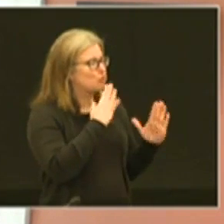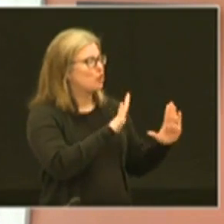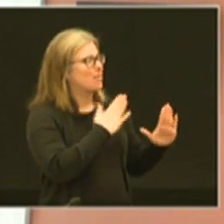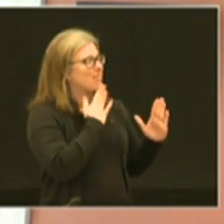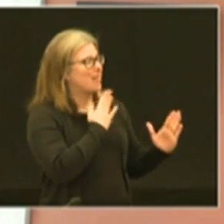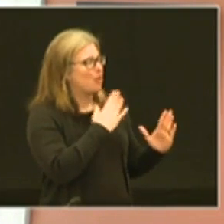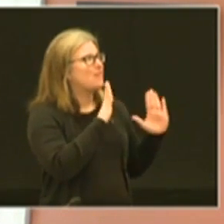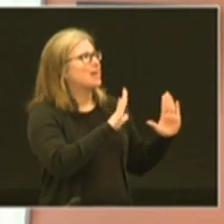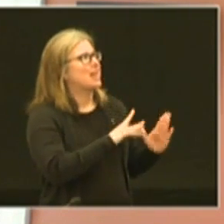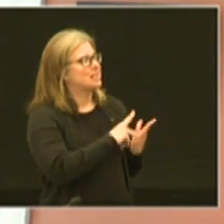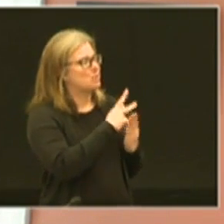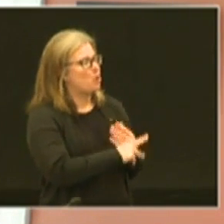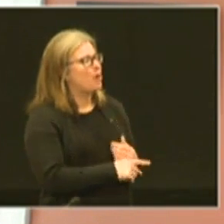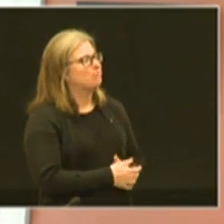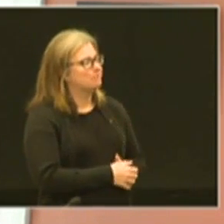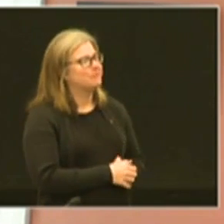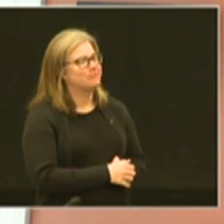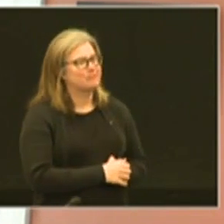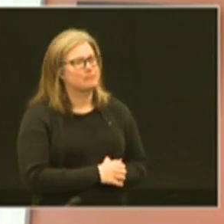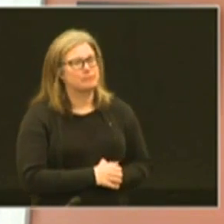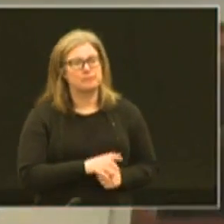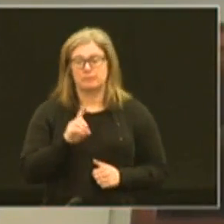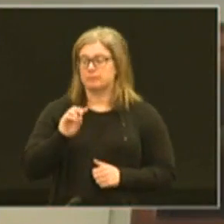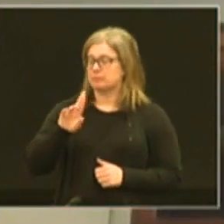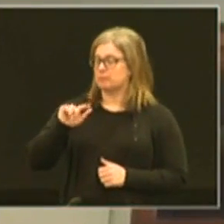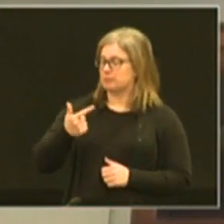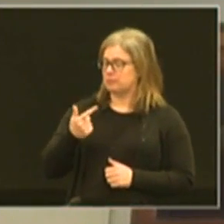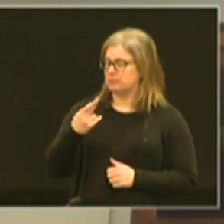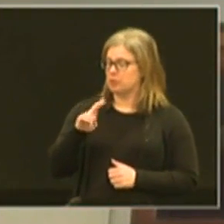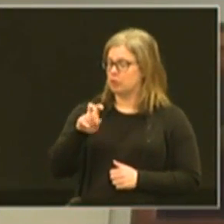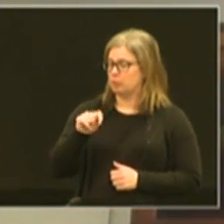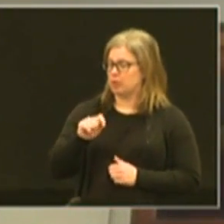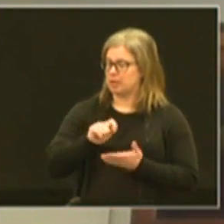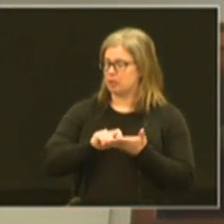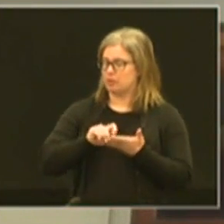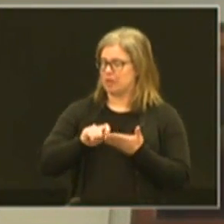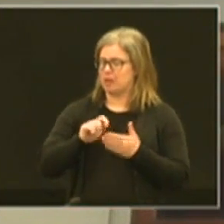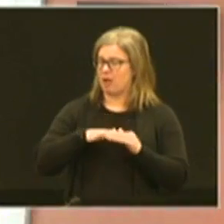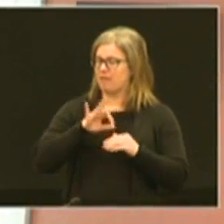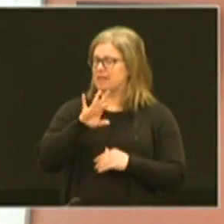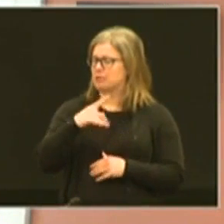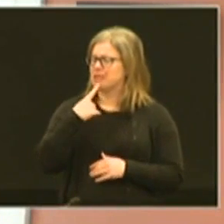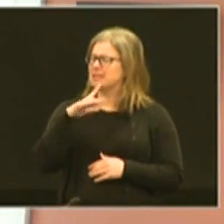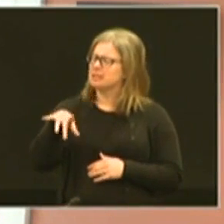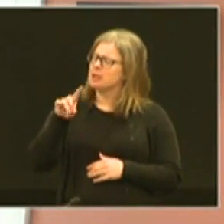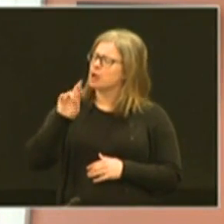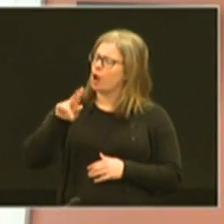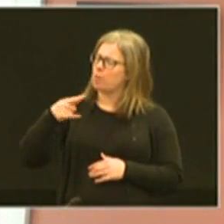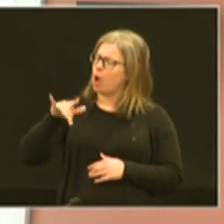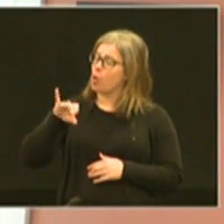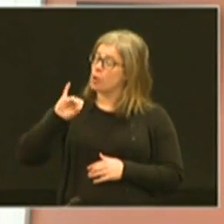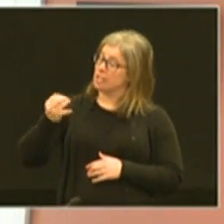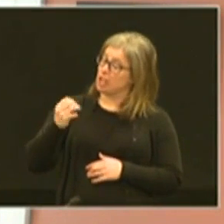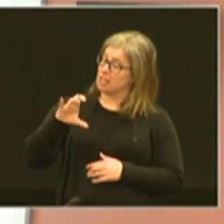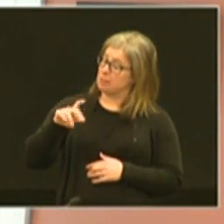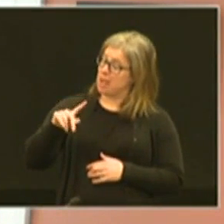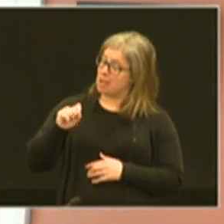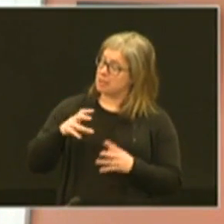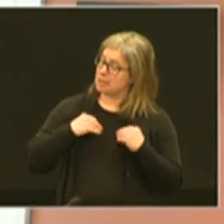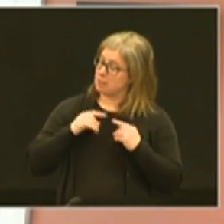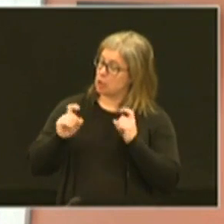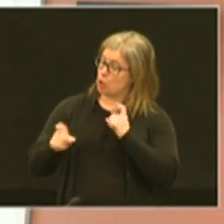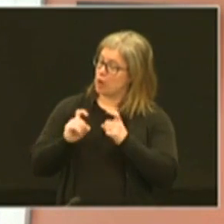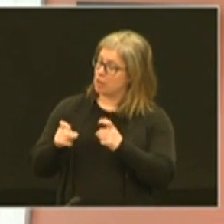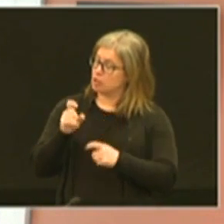fantastic program doug brent has uh written in on on facebook he says dr polio is jcps accepting